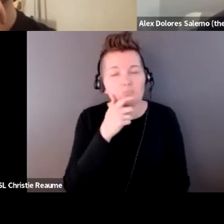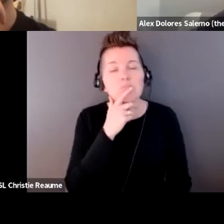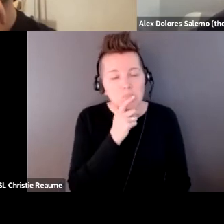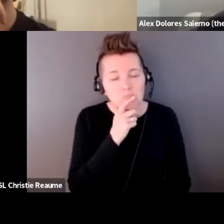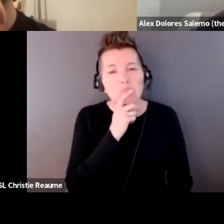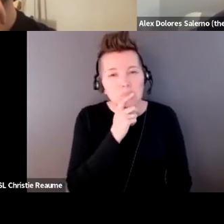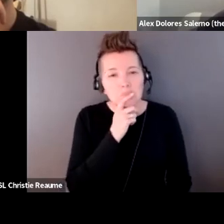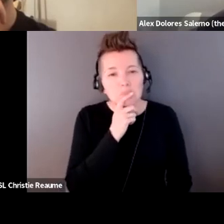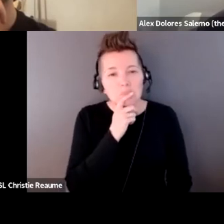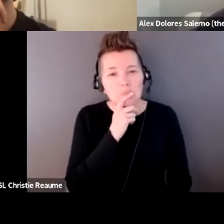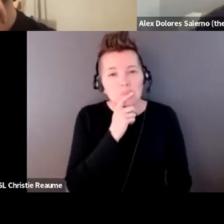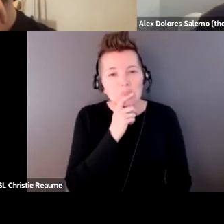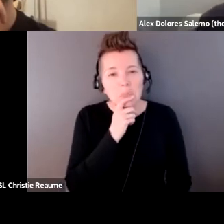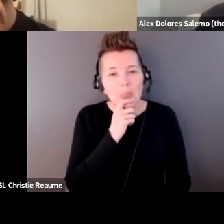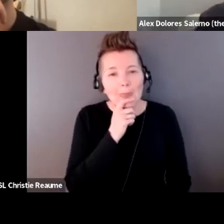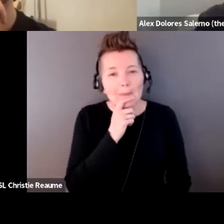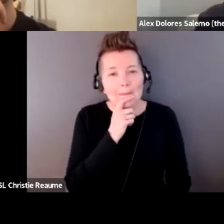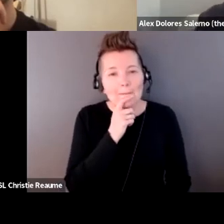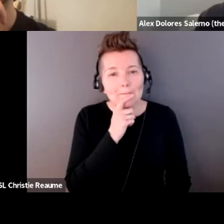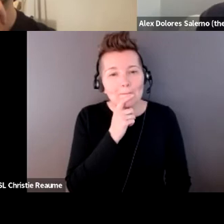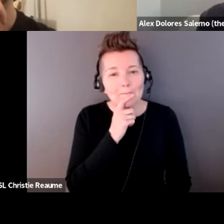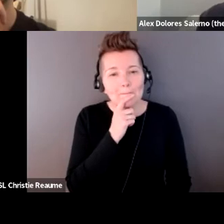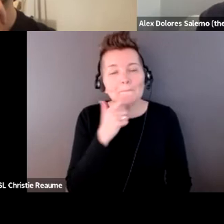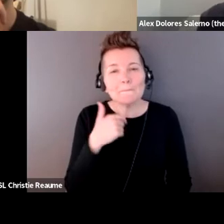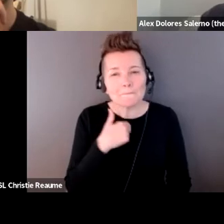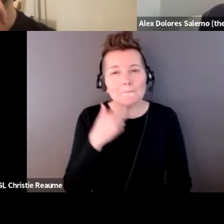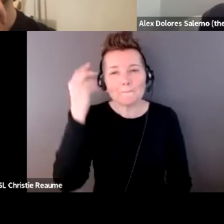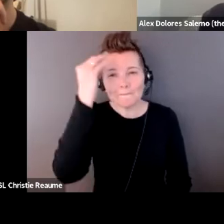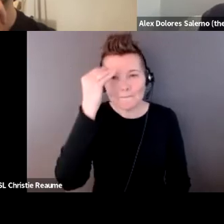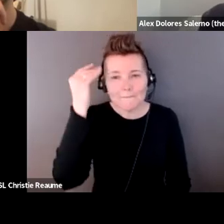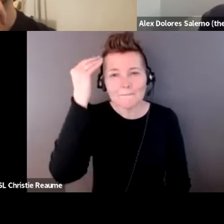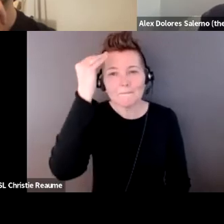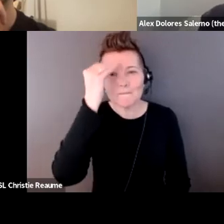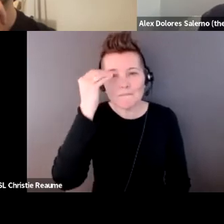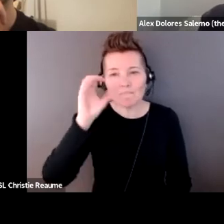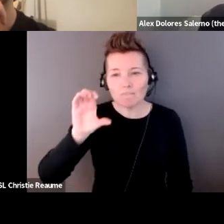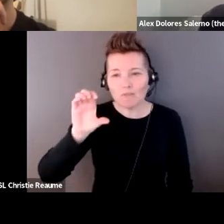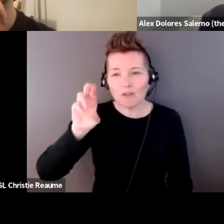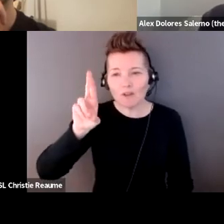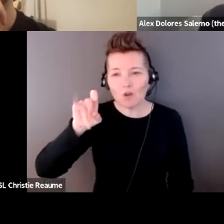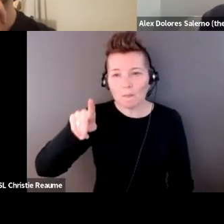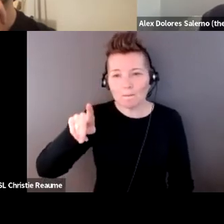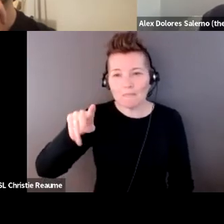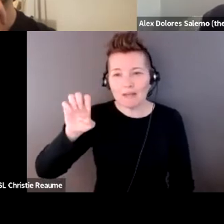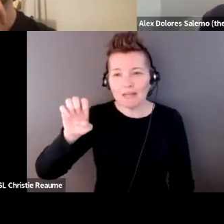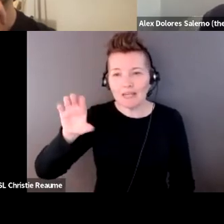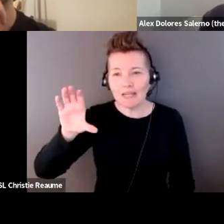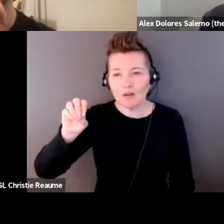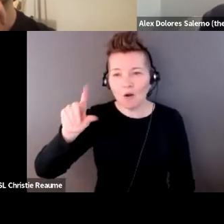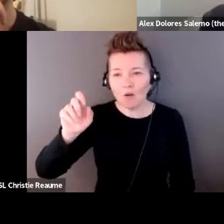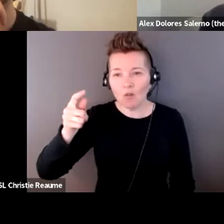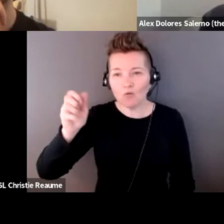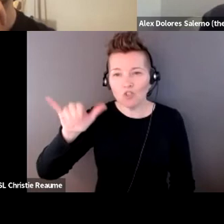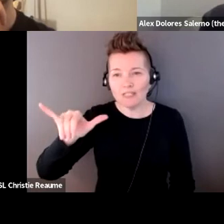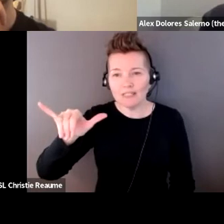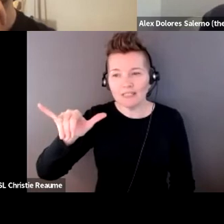like, that it's very hard right now to consider the idea of crypticologies without sort of acknowledging